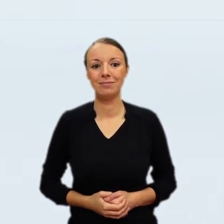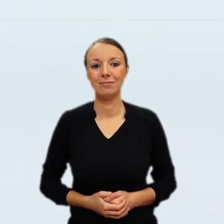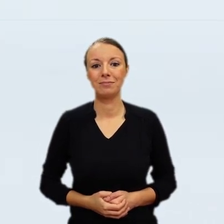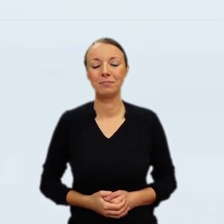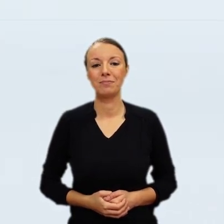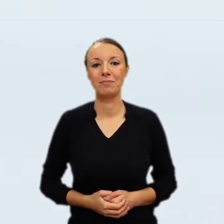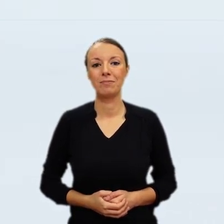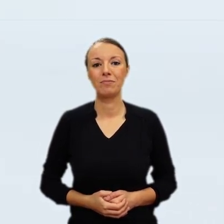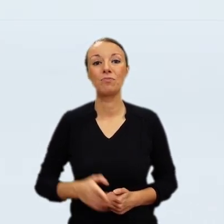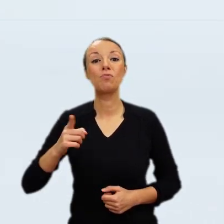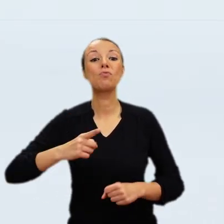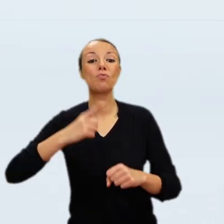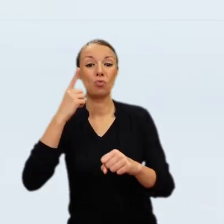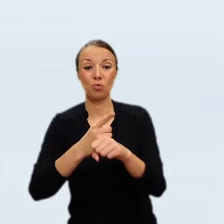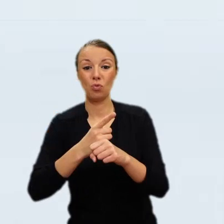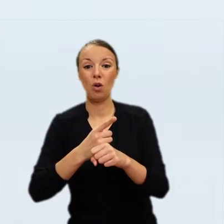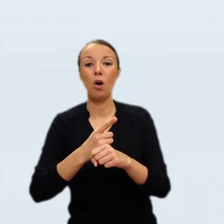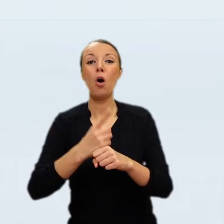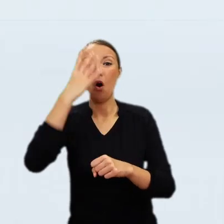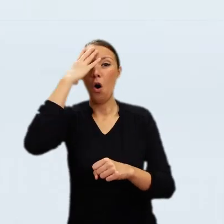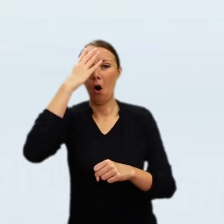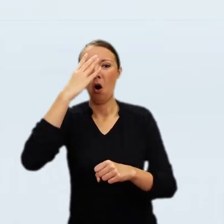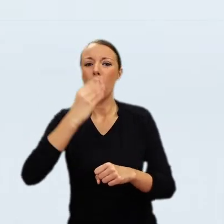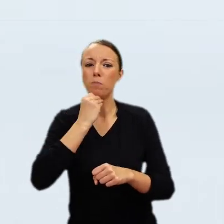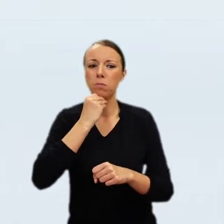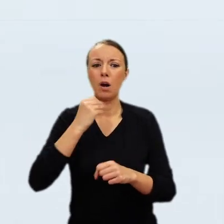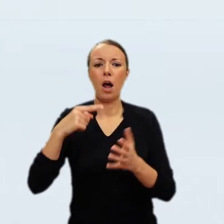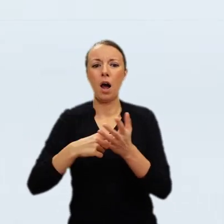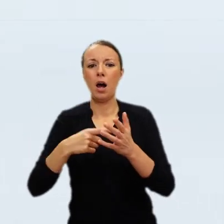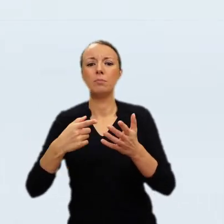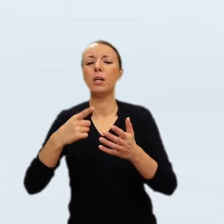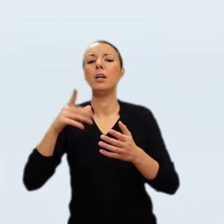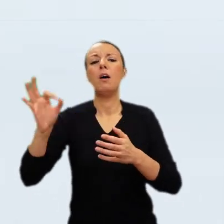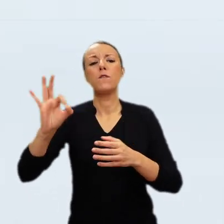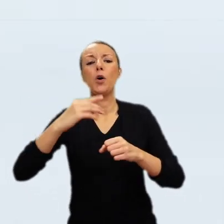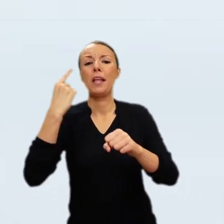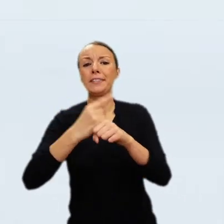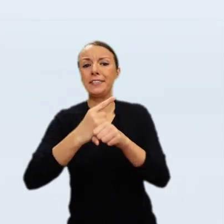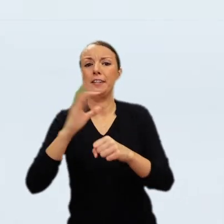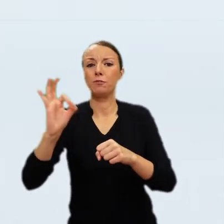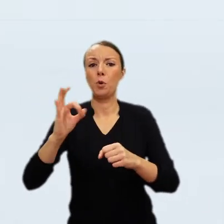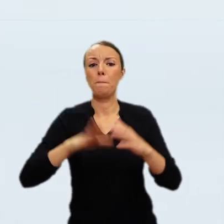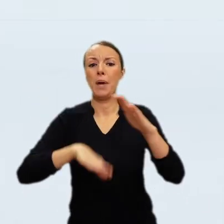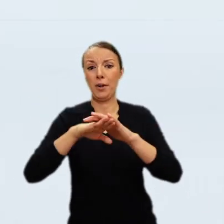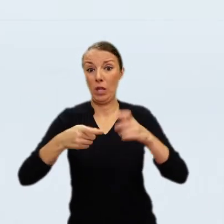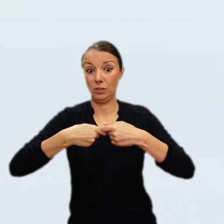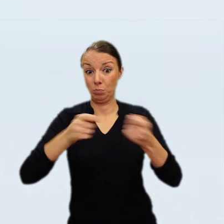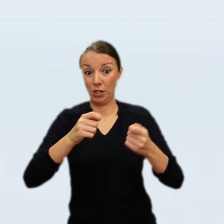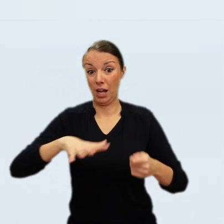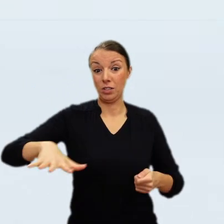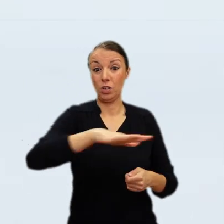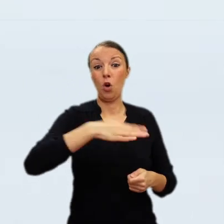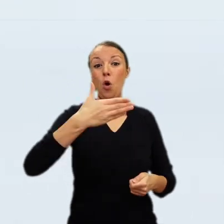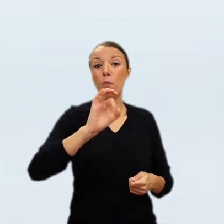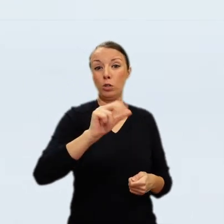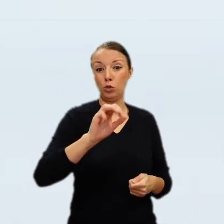those years. When exhibited in Amsterdam in 1898, the painting clearly was shown still in the King's collection